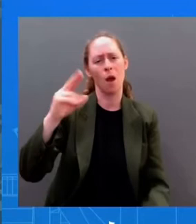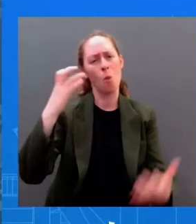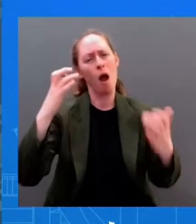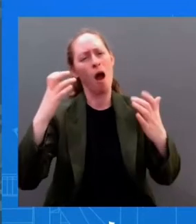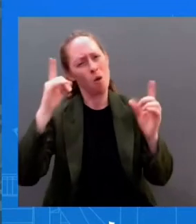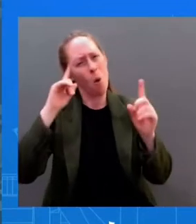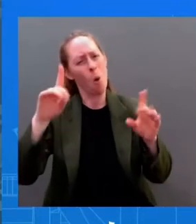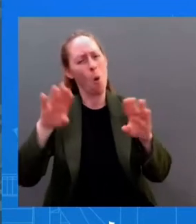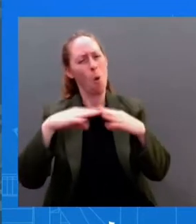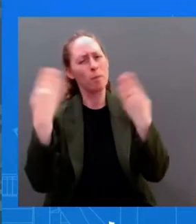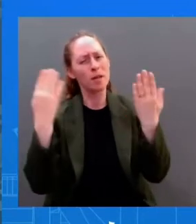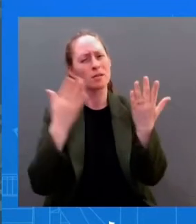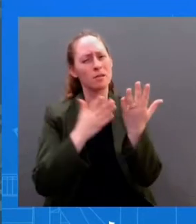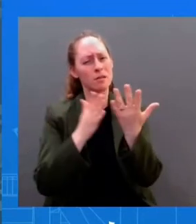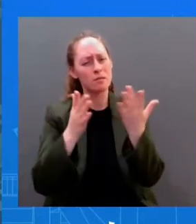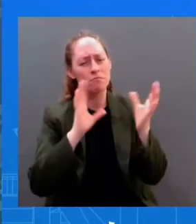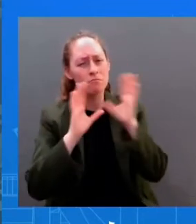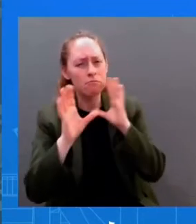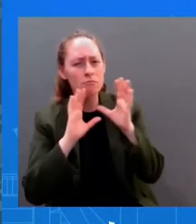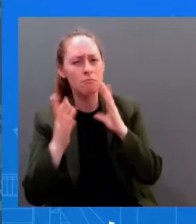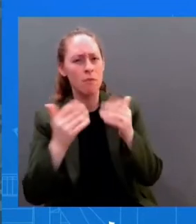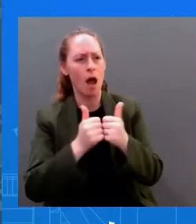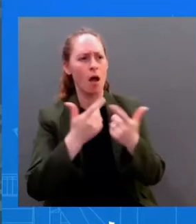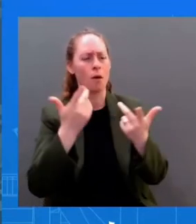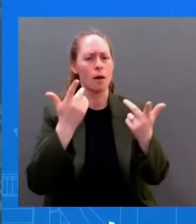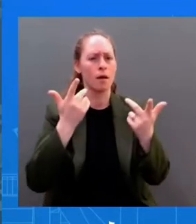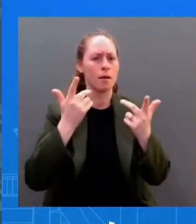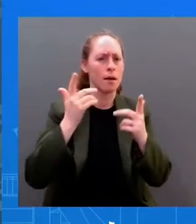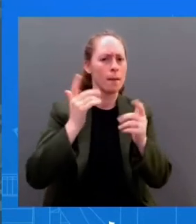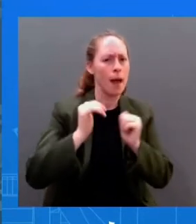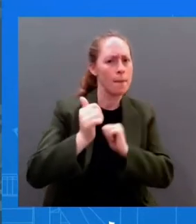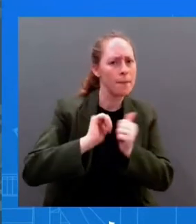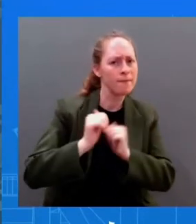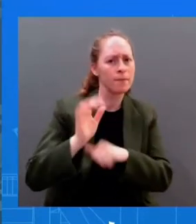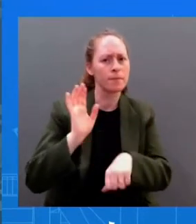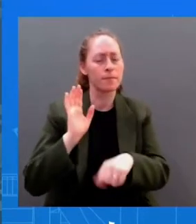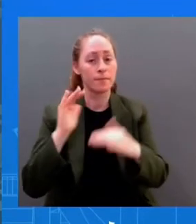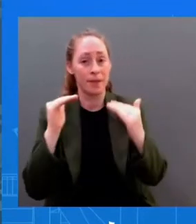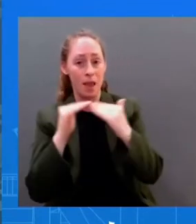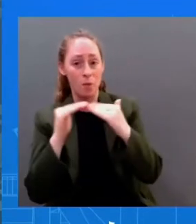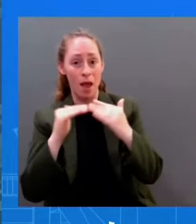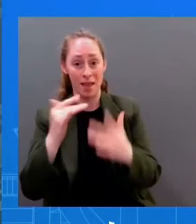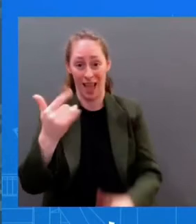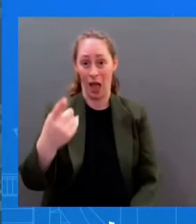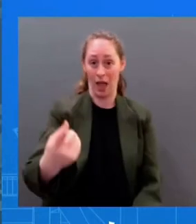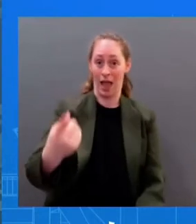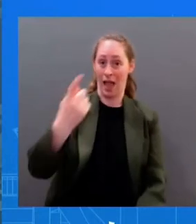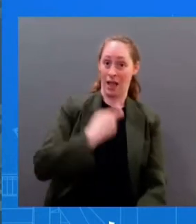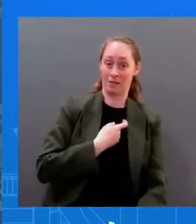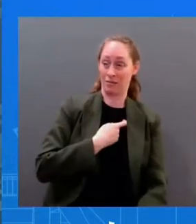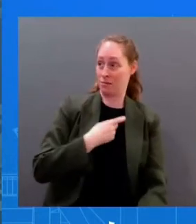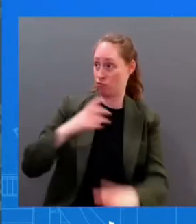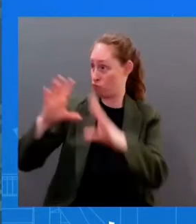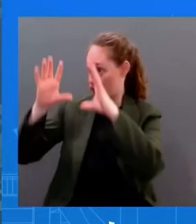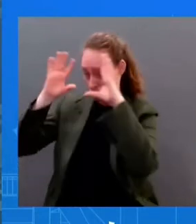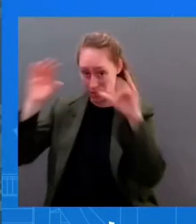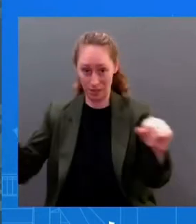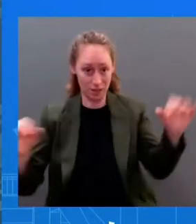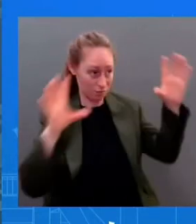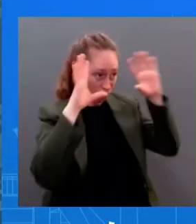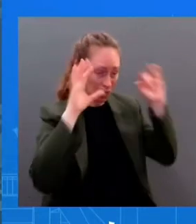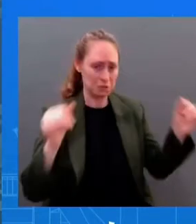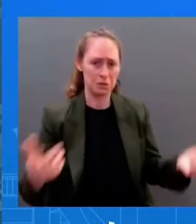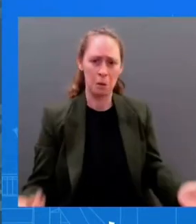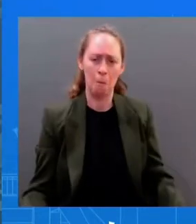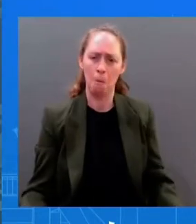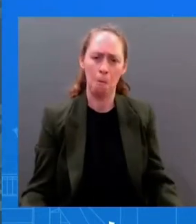question on a POTUS-G meeting, Nancy, interactions are planned at a range of officials across the